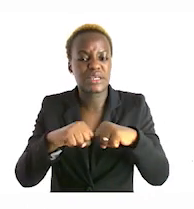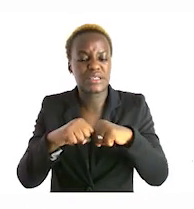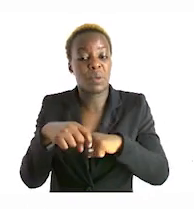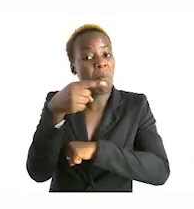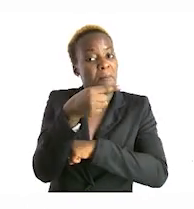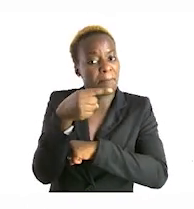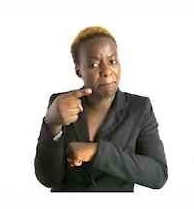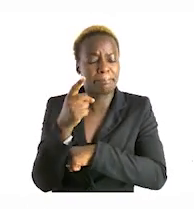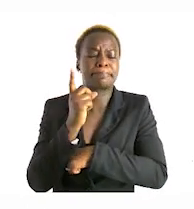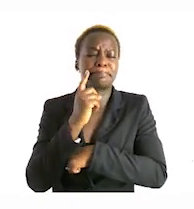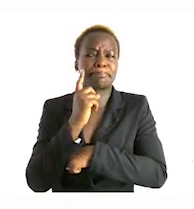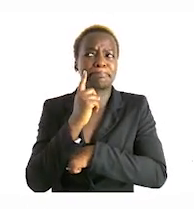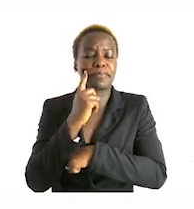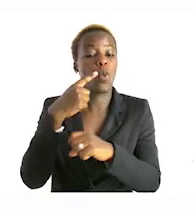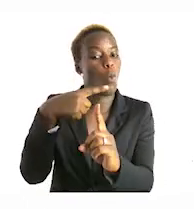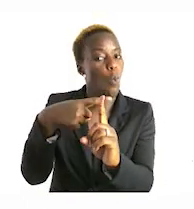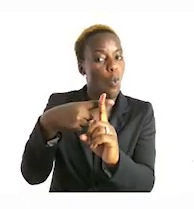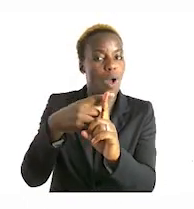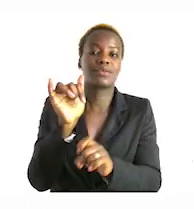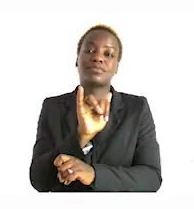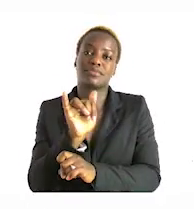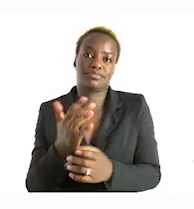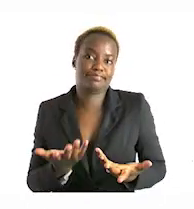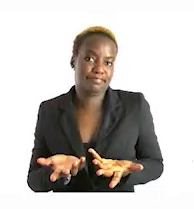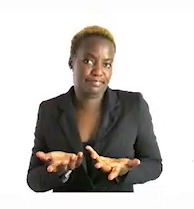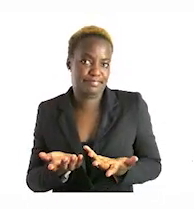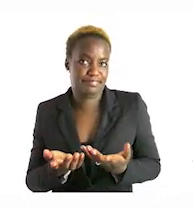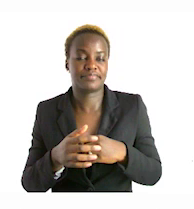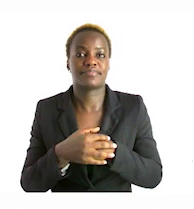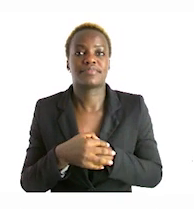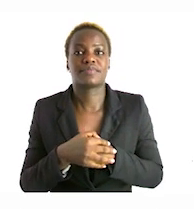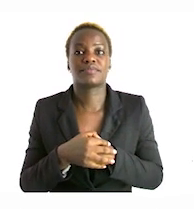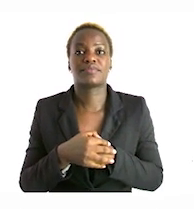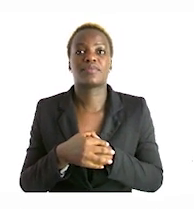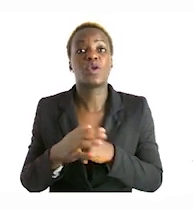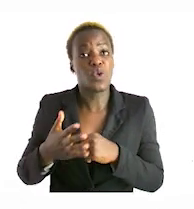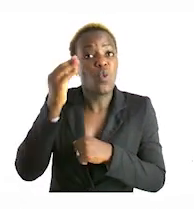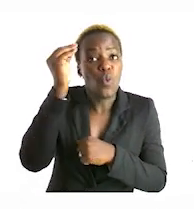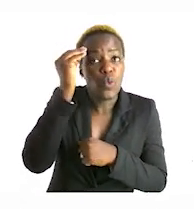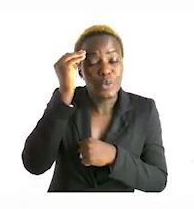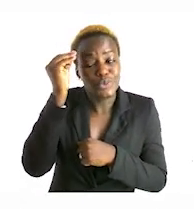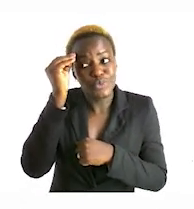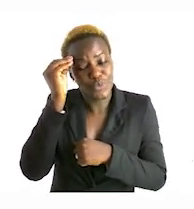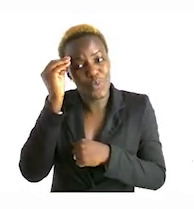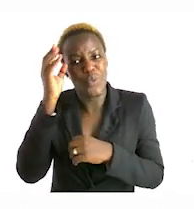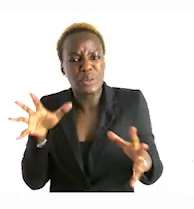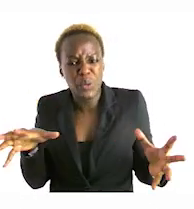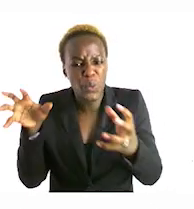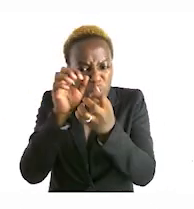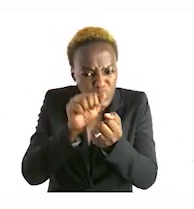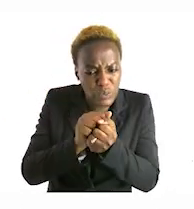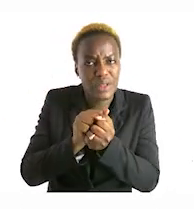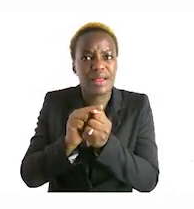the addition or the subtraction but since we want to find out the total of the tens is sold all